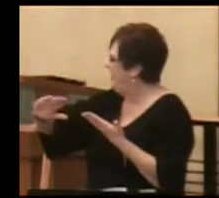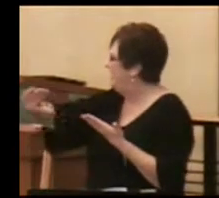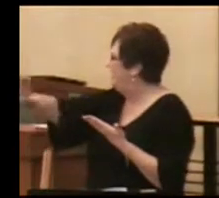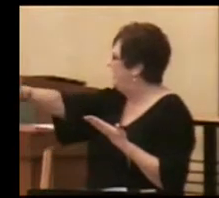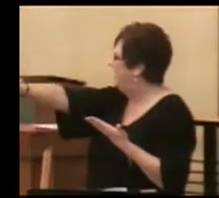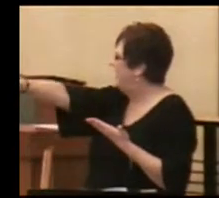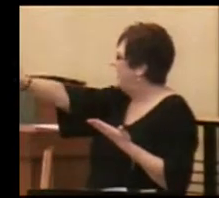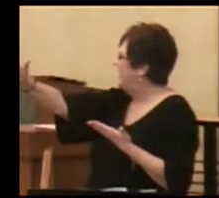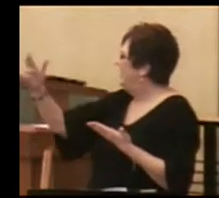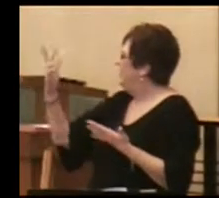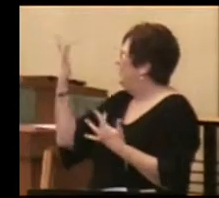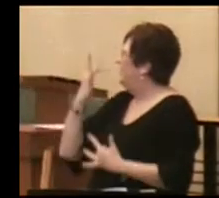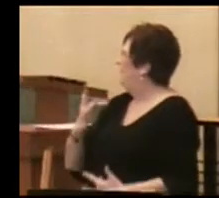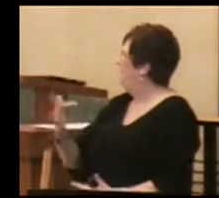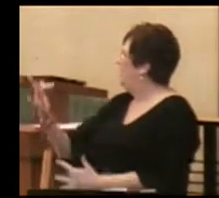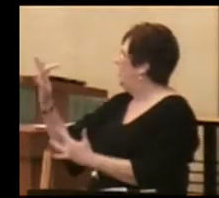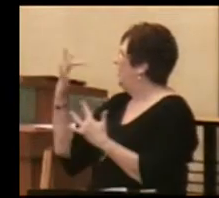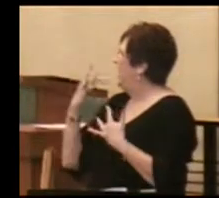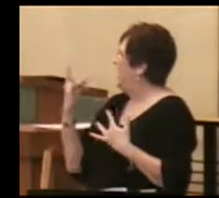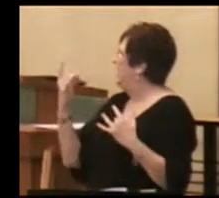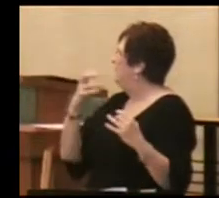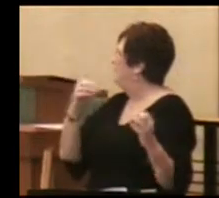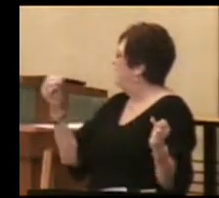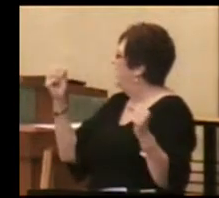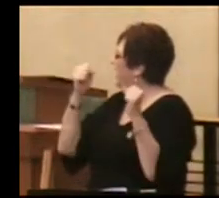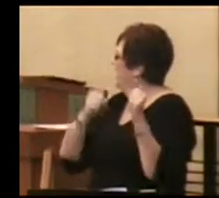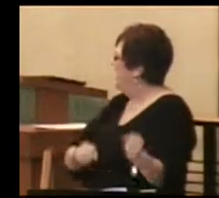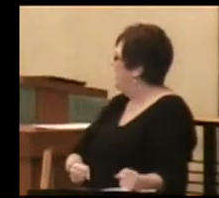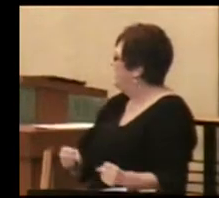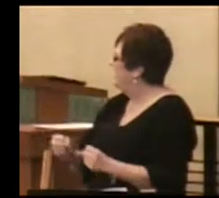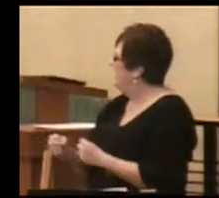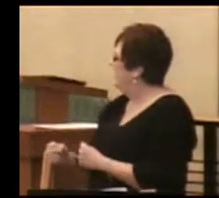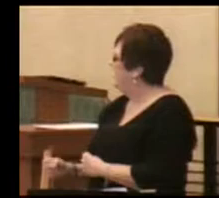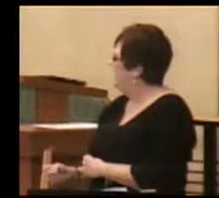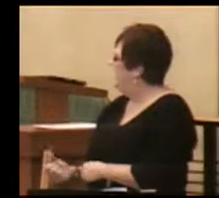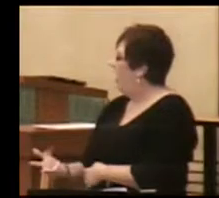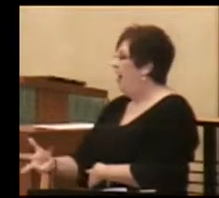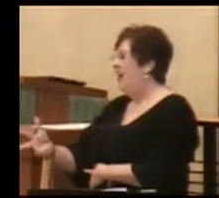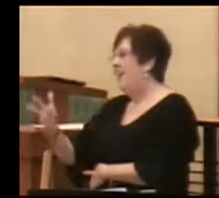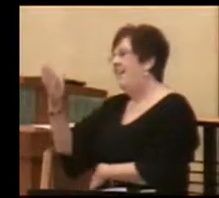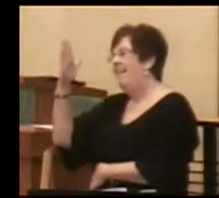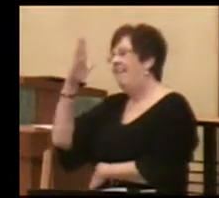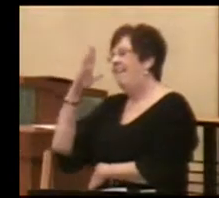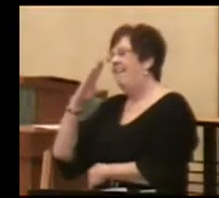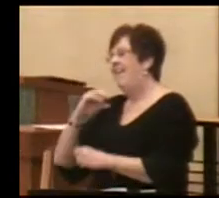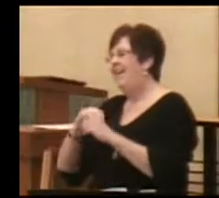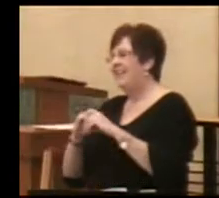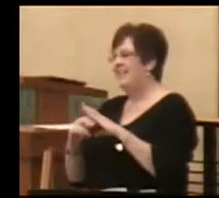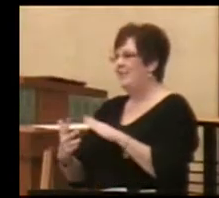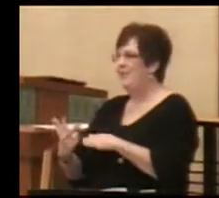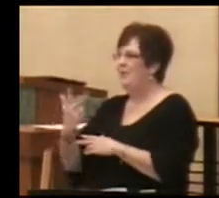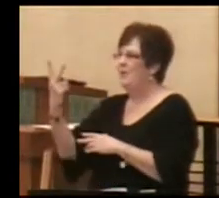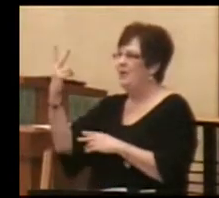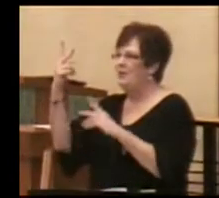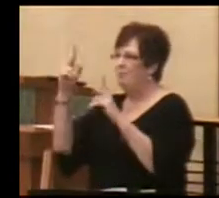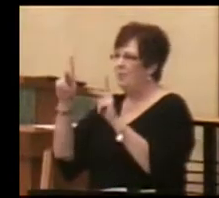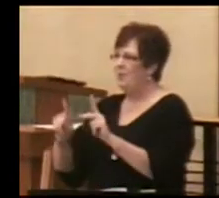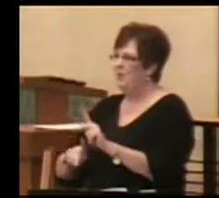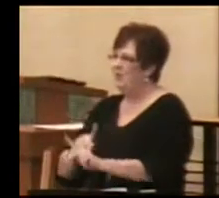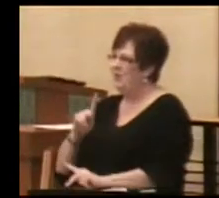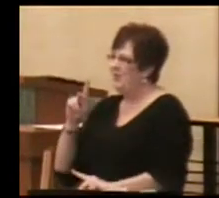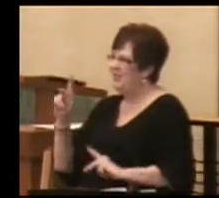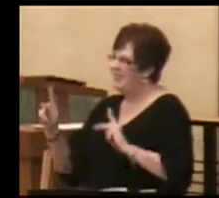holy, merciful and mighty. God in free